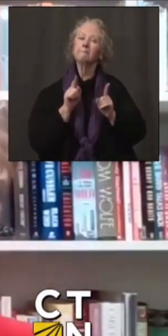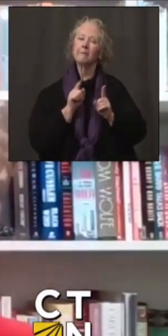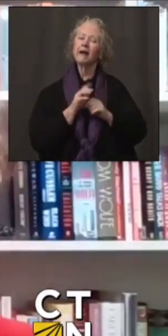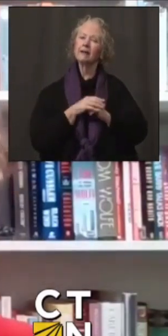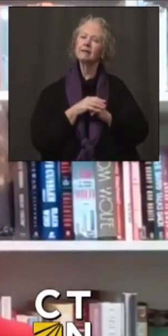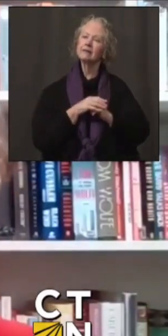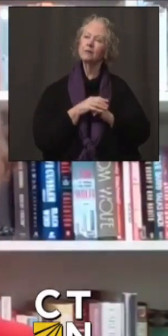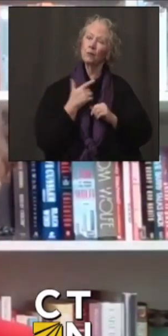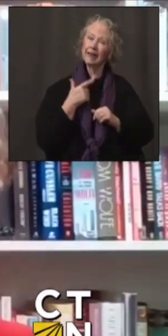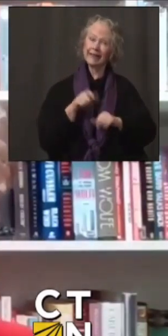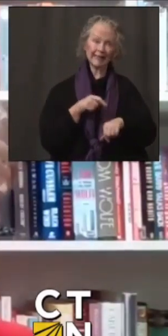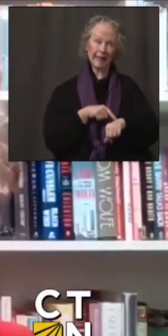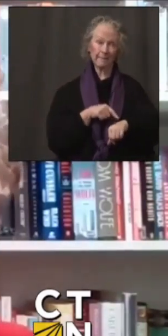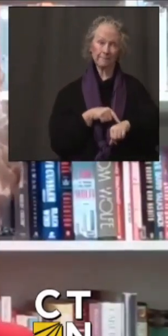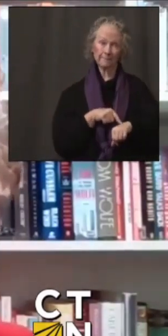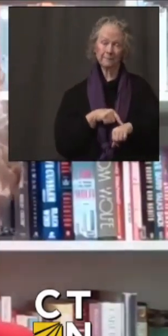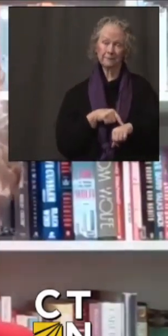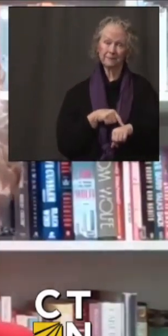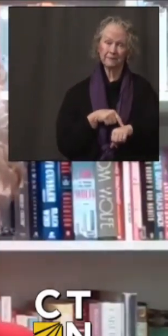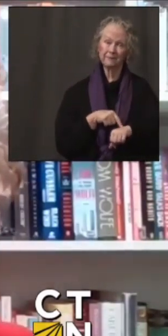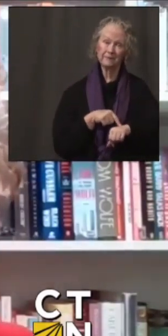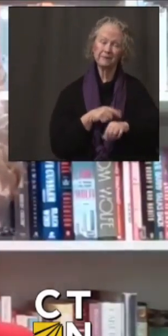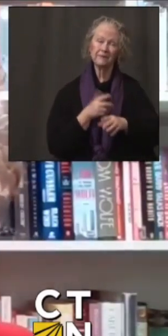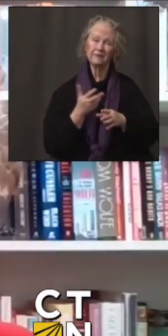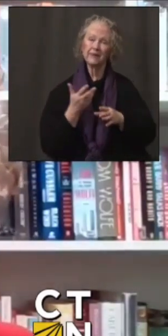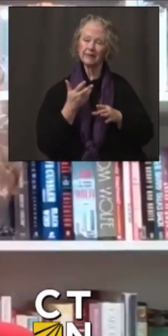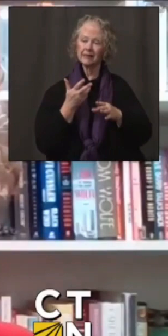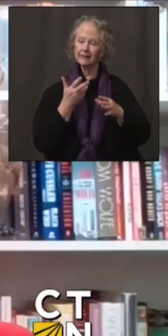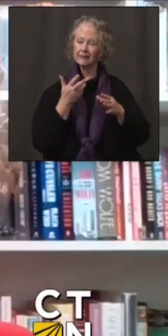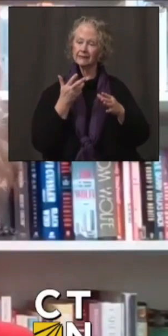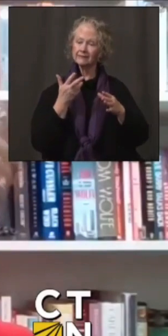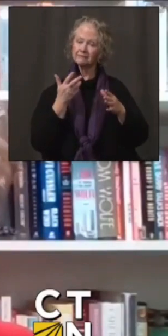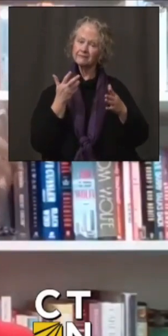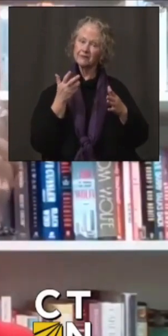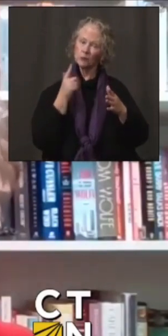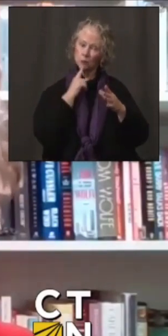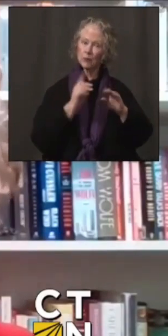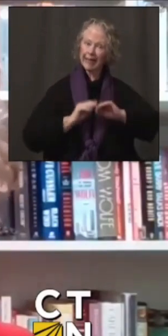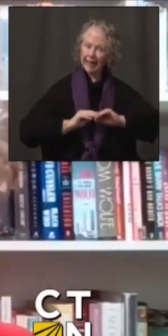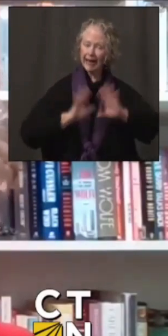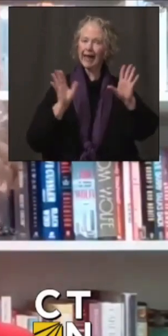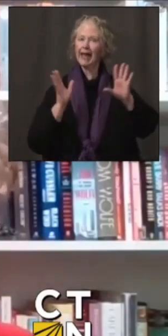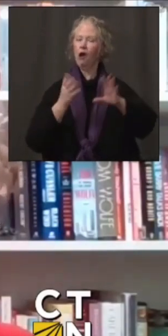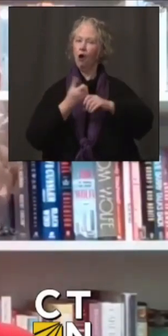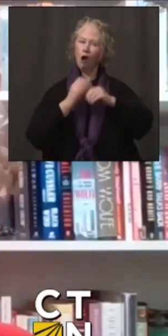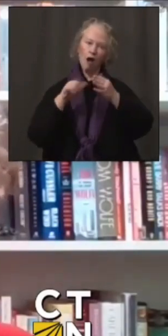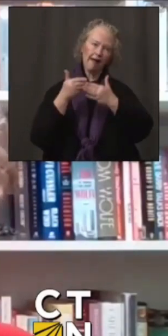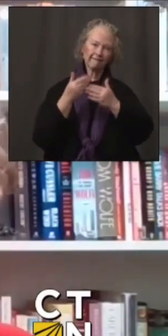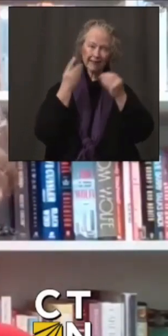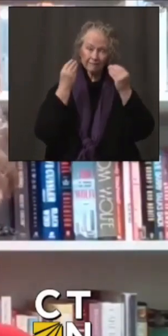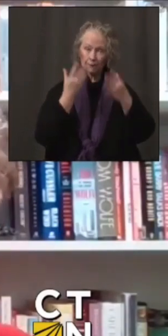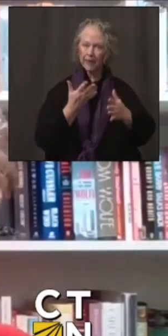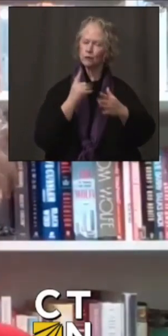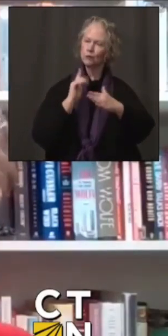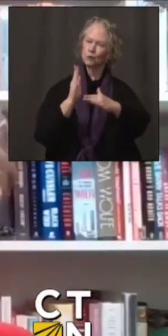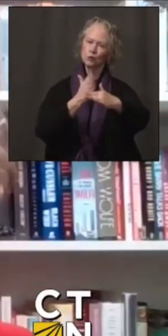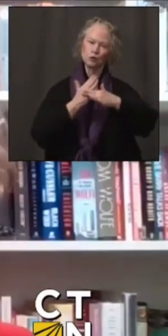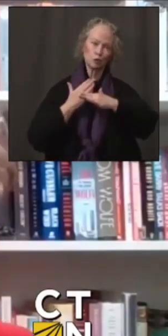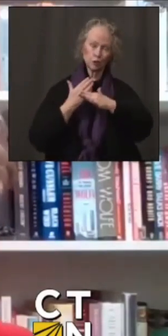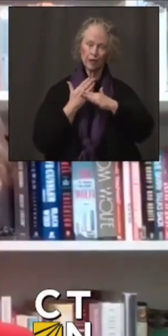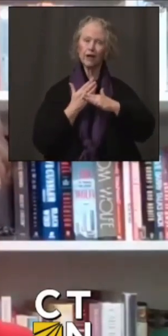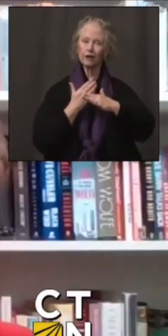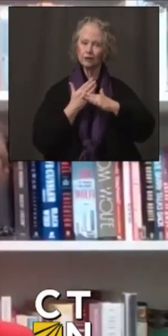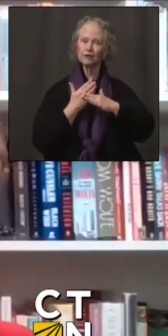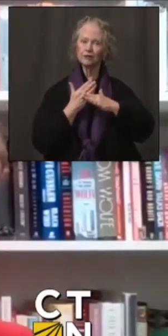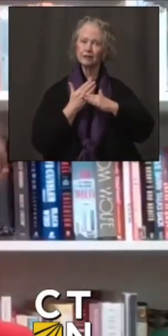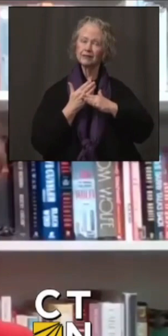some more time needed to get everything, um, uh, clarified and get all the information out to everyone who needs it. So we'll